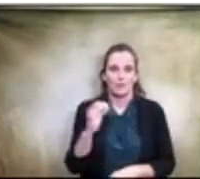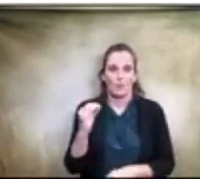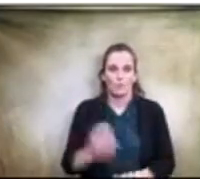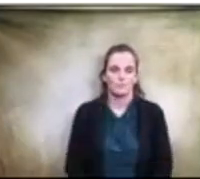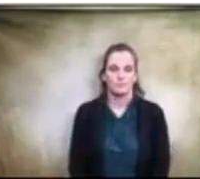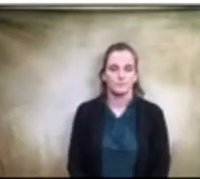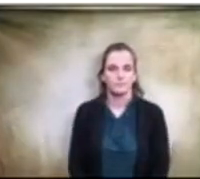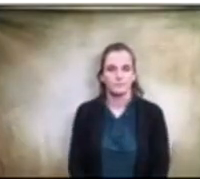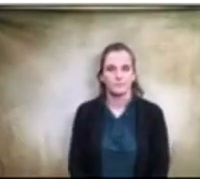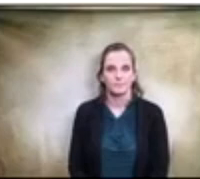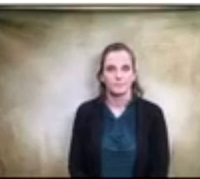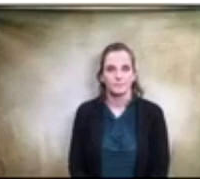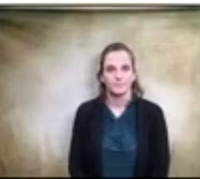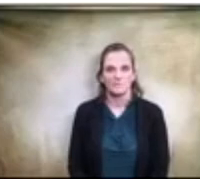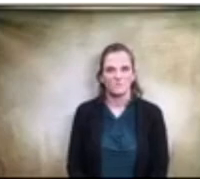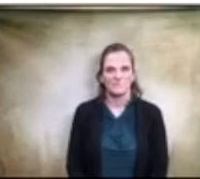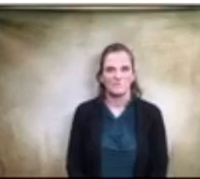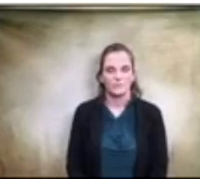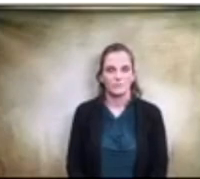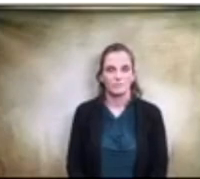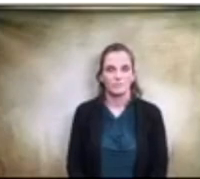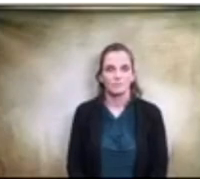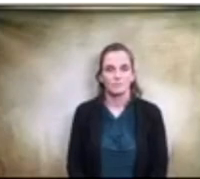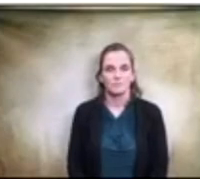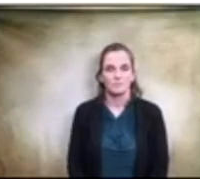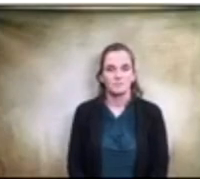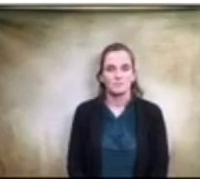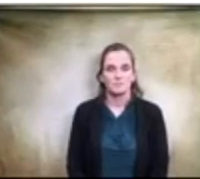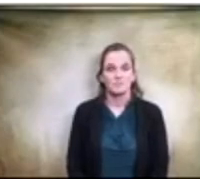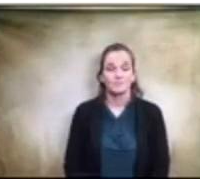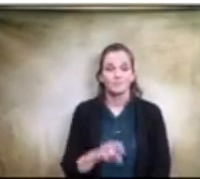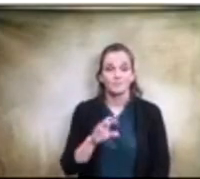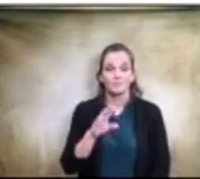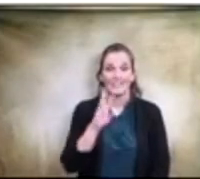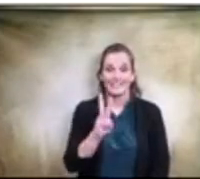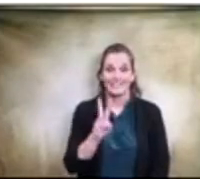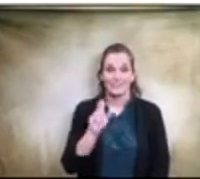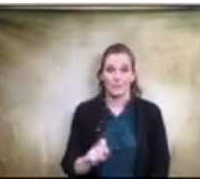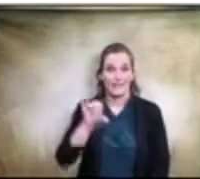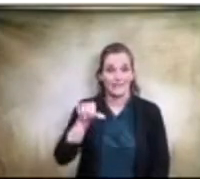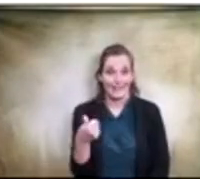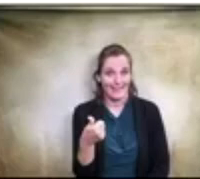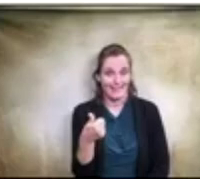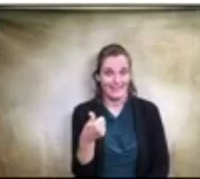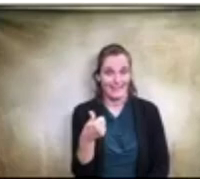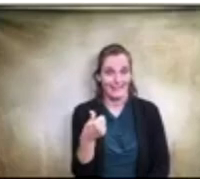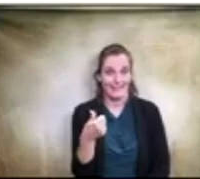all right thank you 6.1 6.10 water fountains